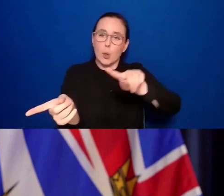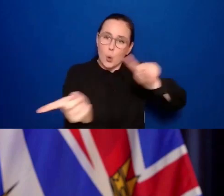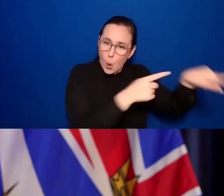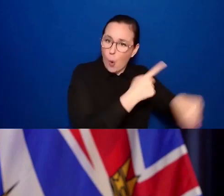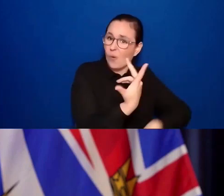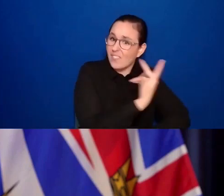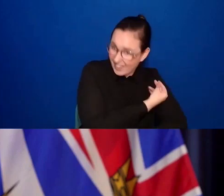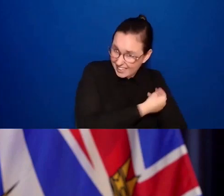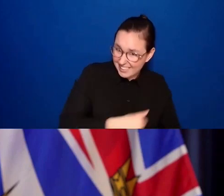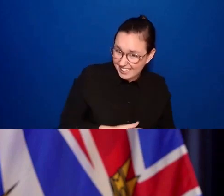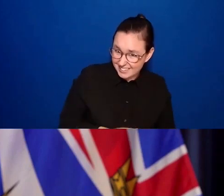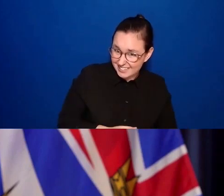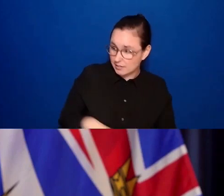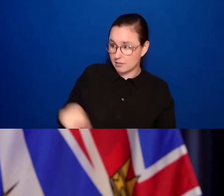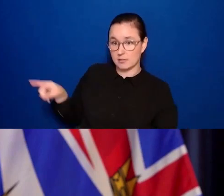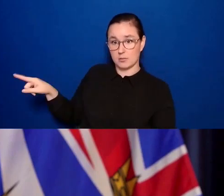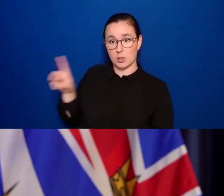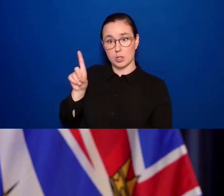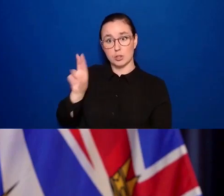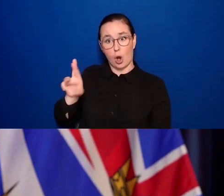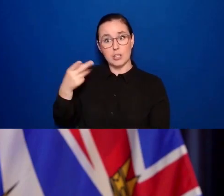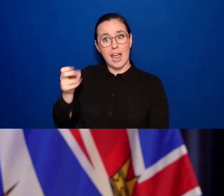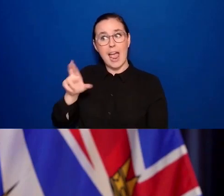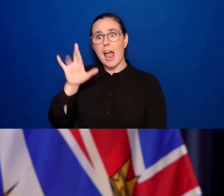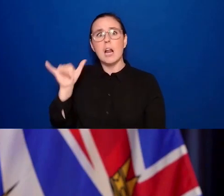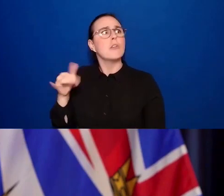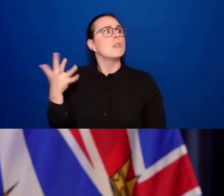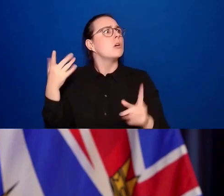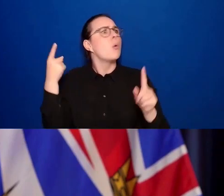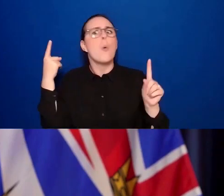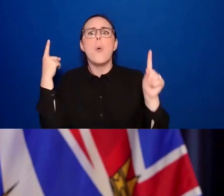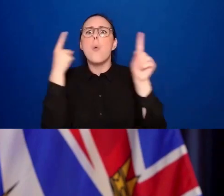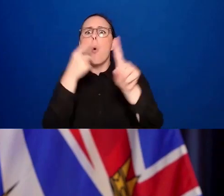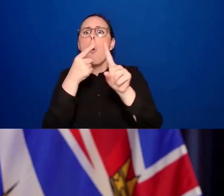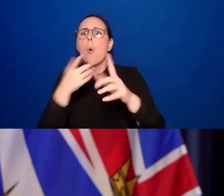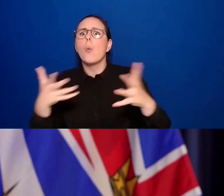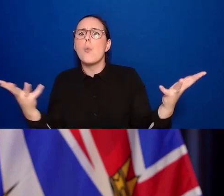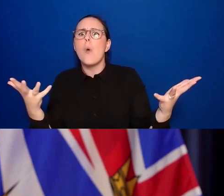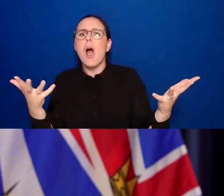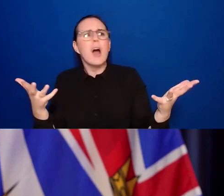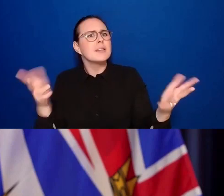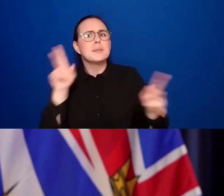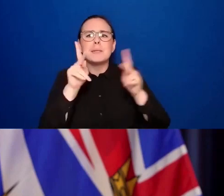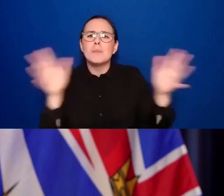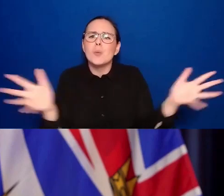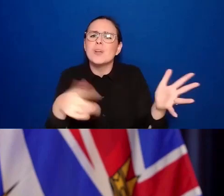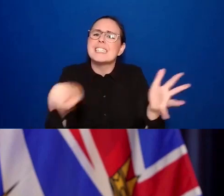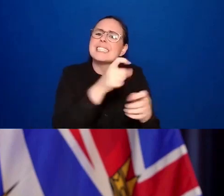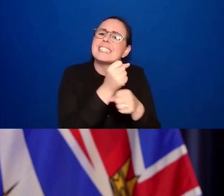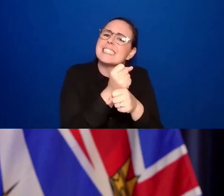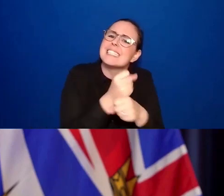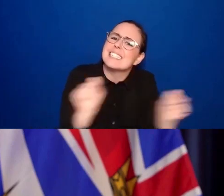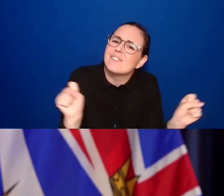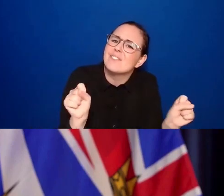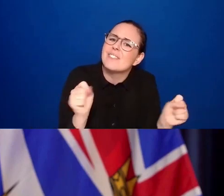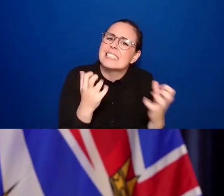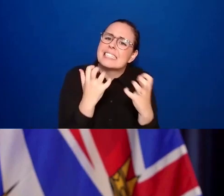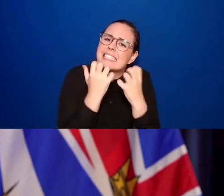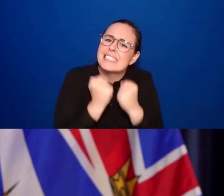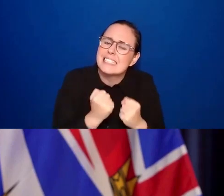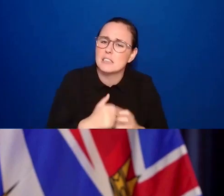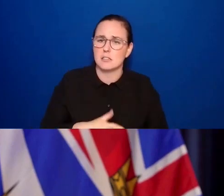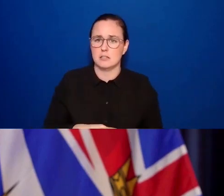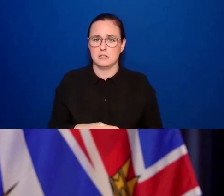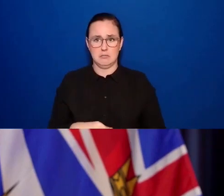business is to keep people safe, to keep them well in the midst of a global pandemic. So we're unapologetic about encouraging people